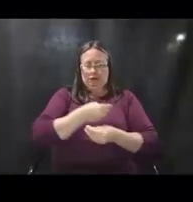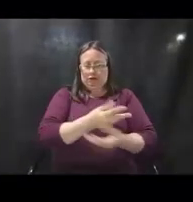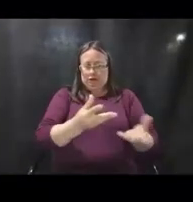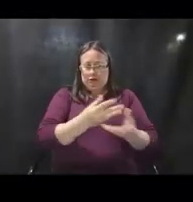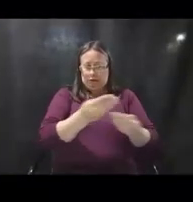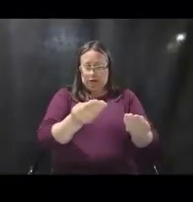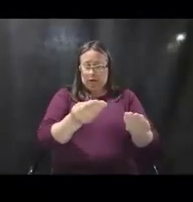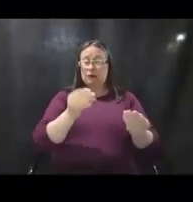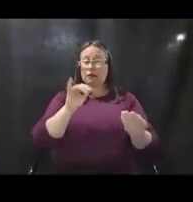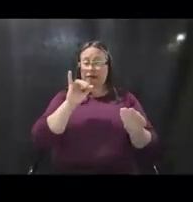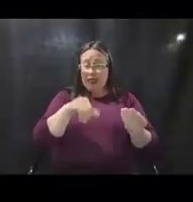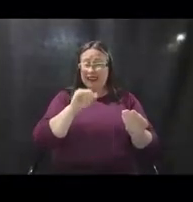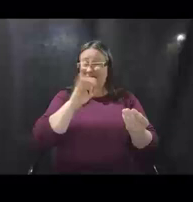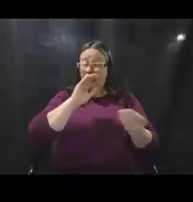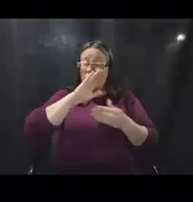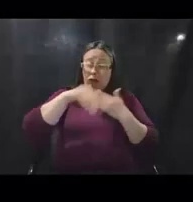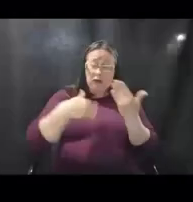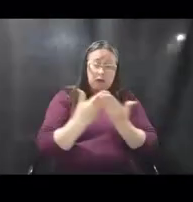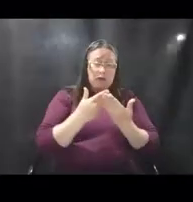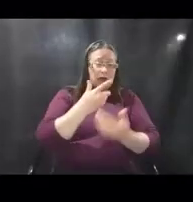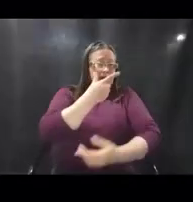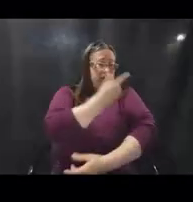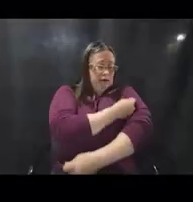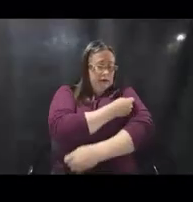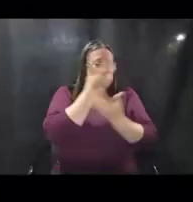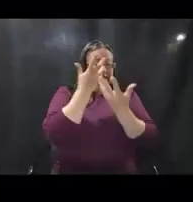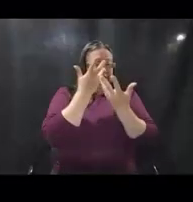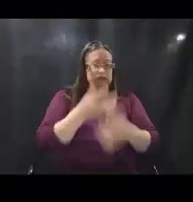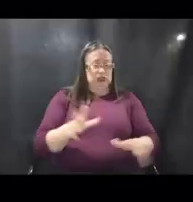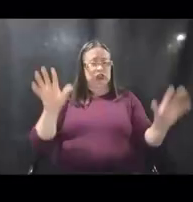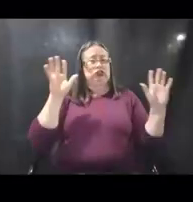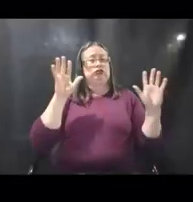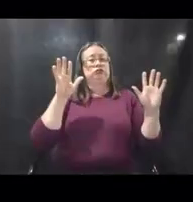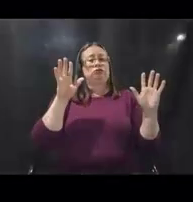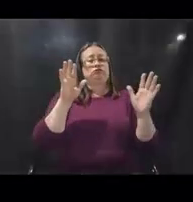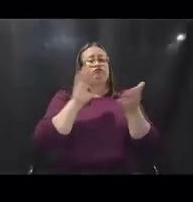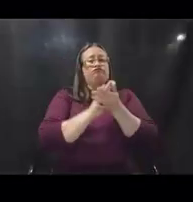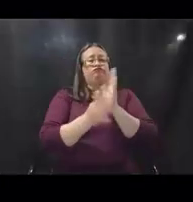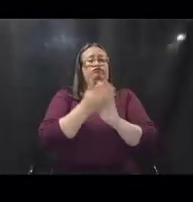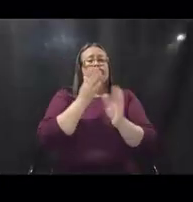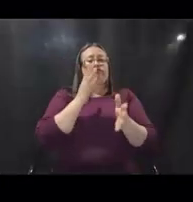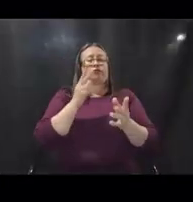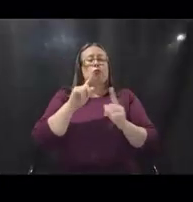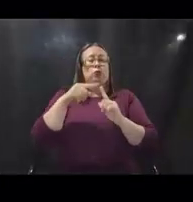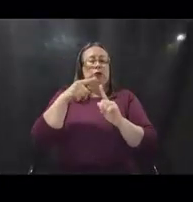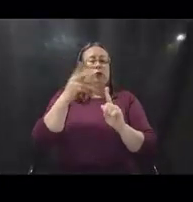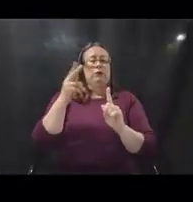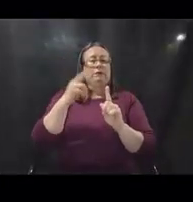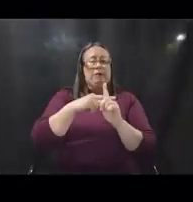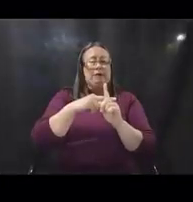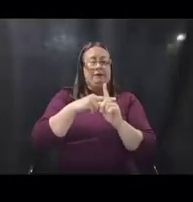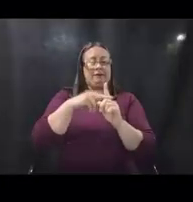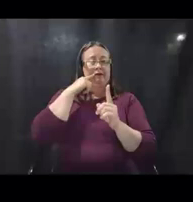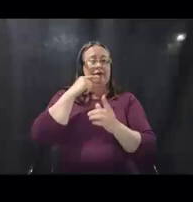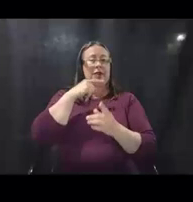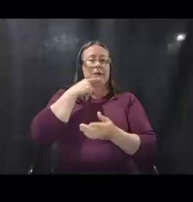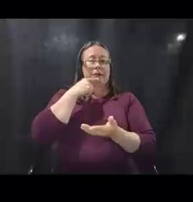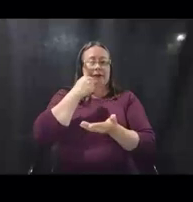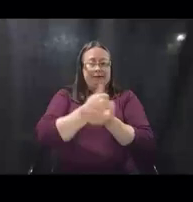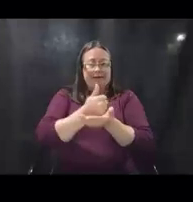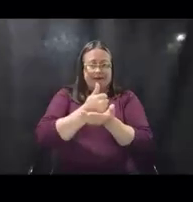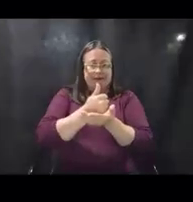So, that is if all of your vaccination work is complete at the time that you apply for public assistance.